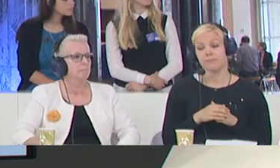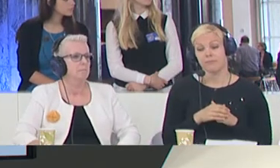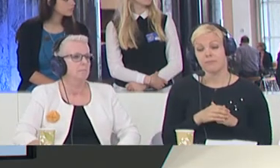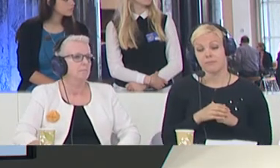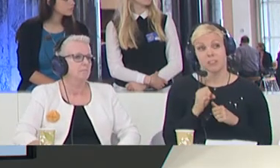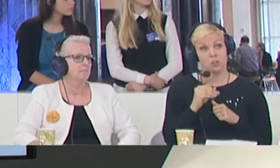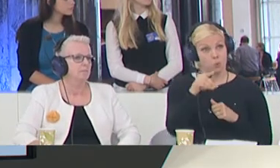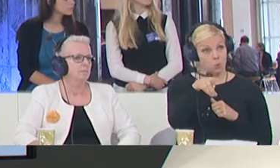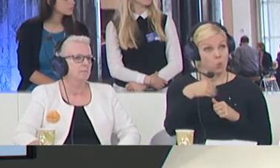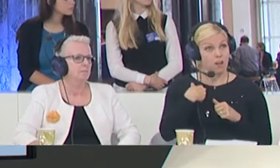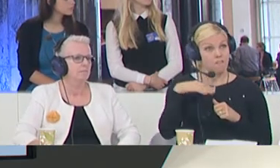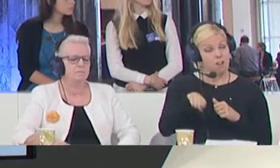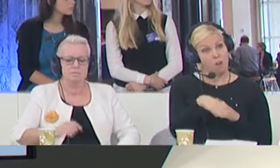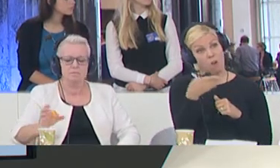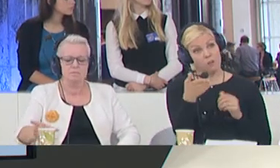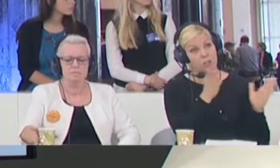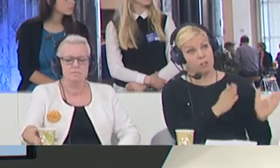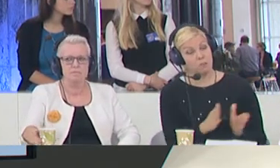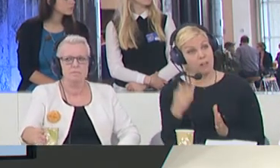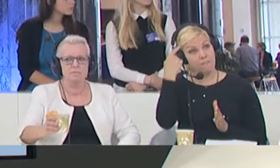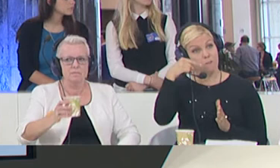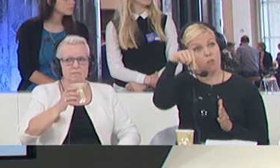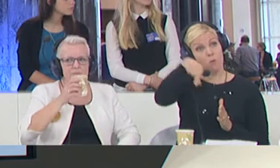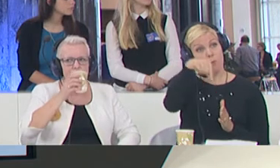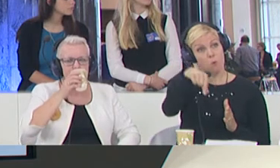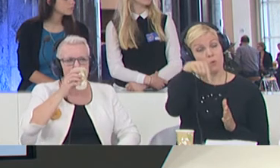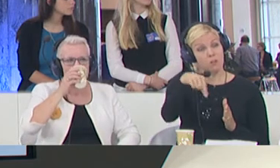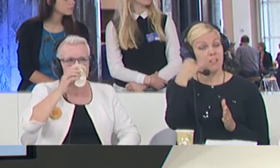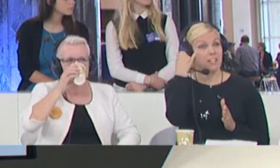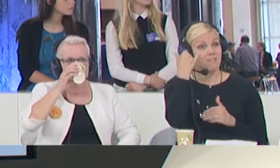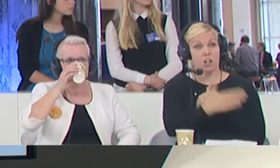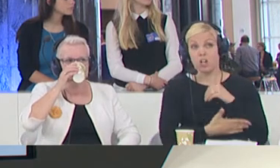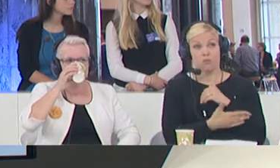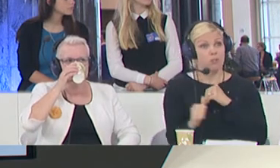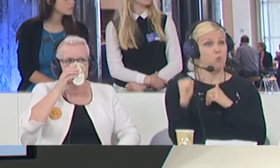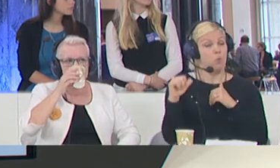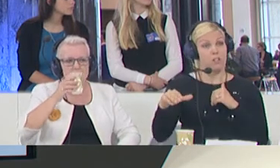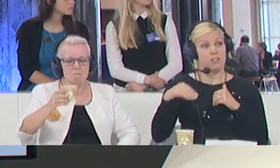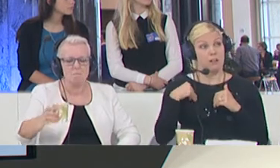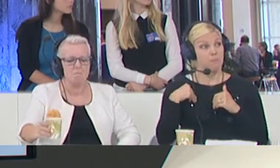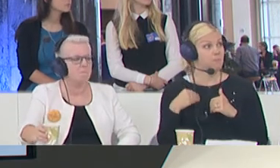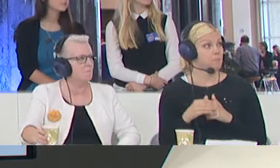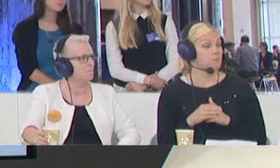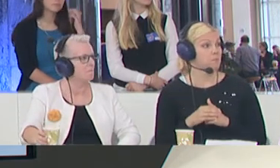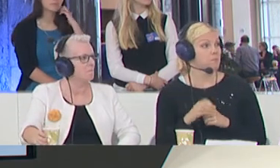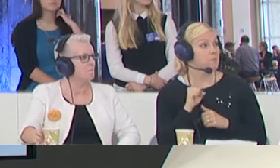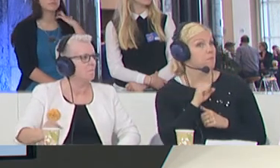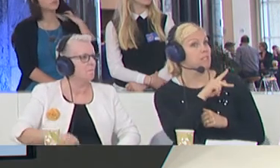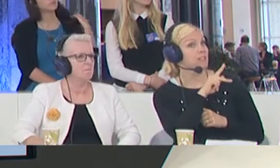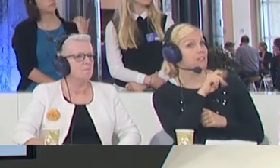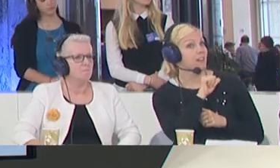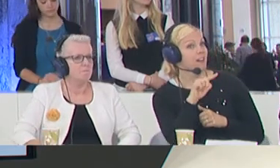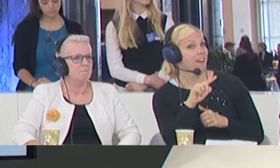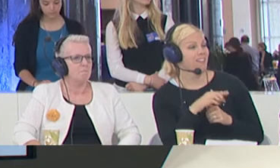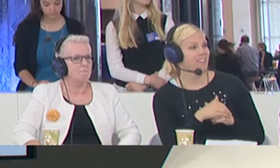alternate plan or deployments if the countries do not accept it? Sky, are they going to stay at your house? Well,